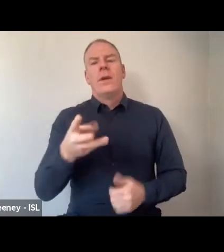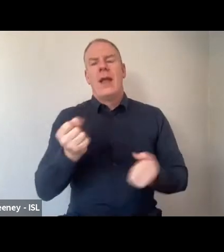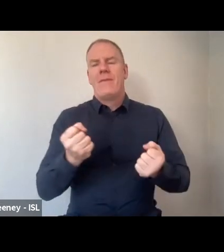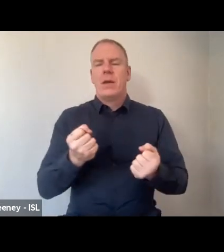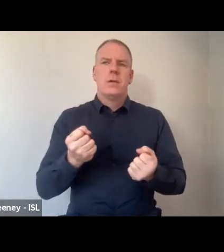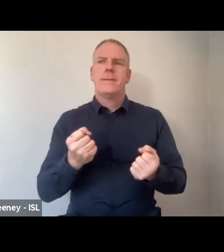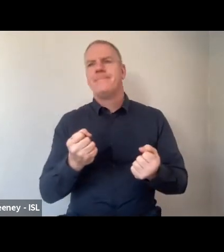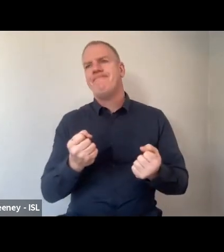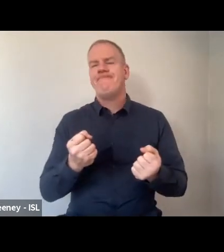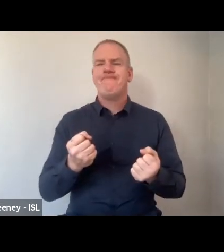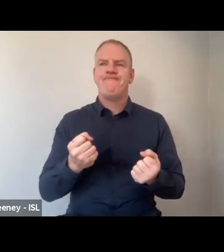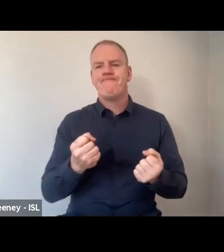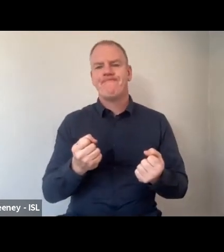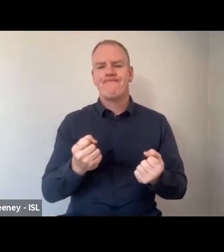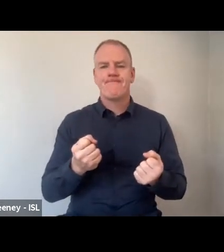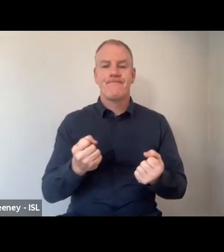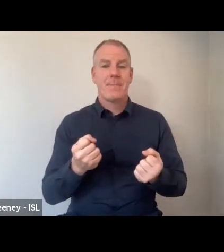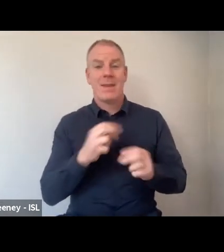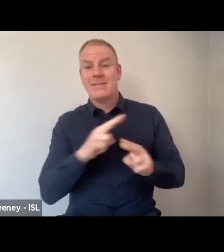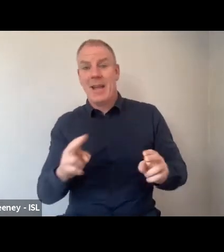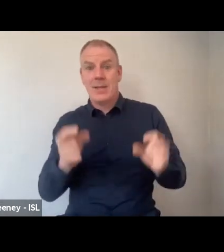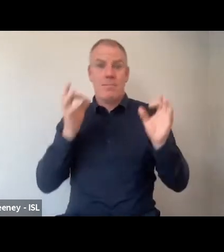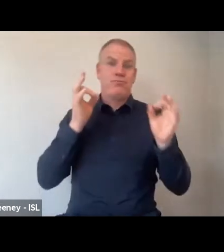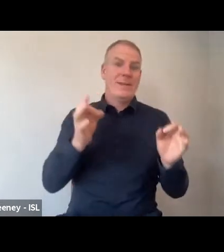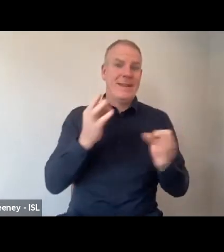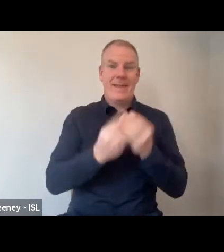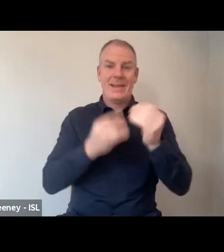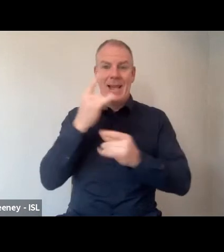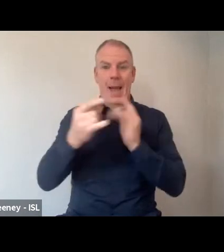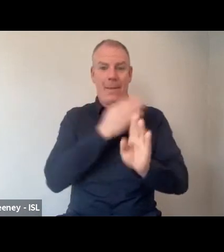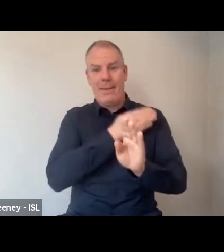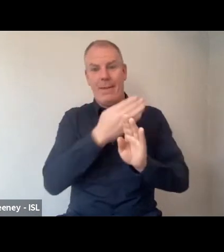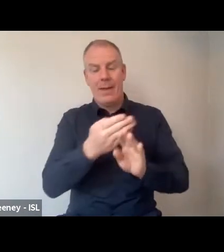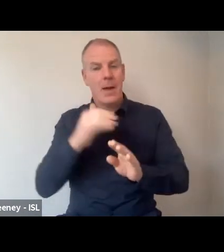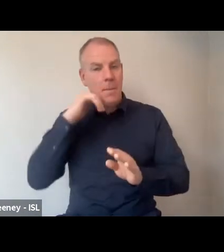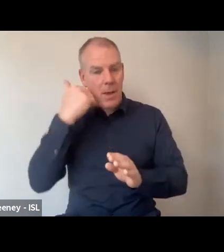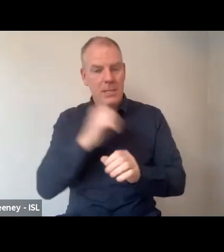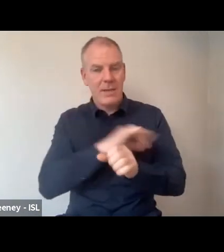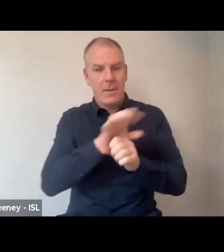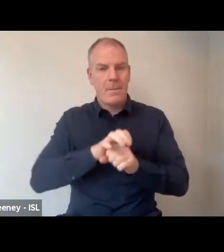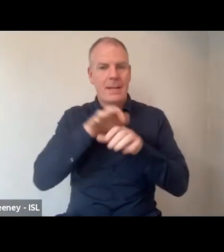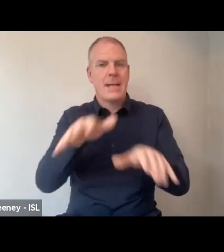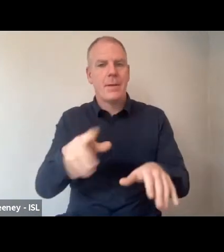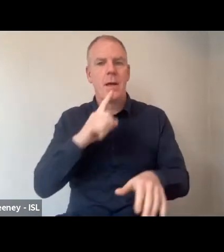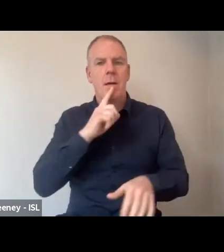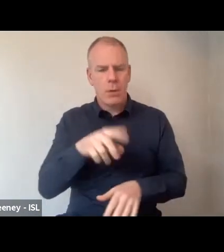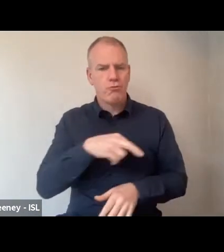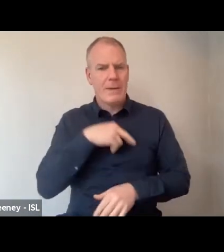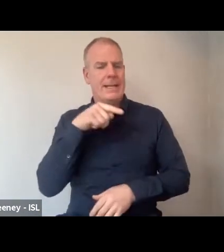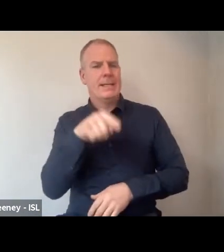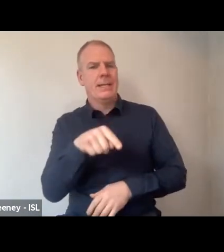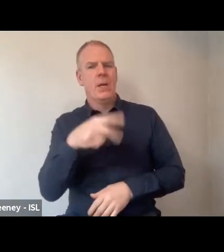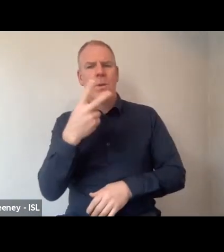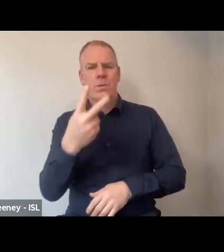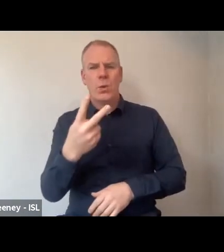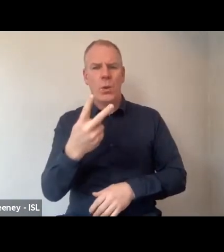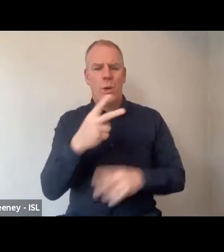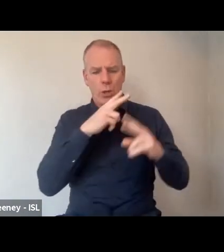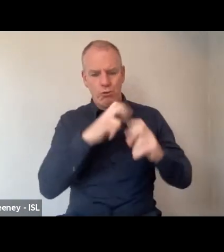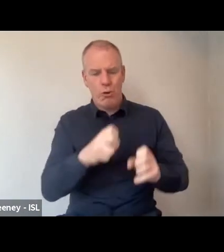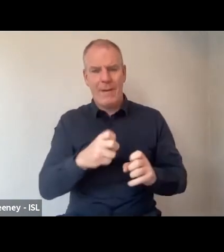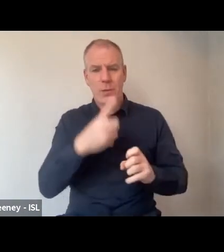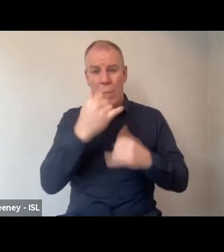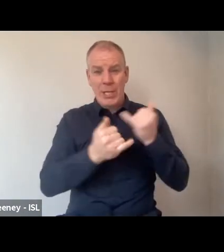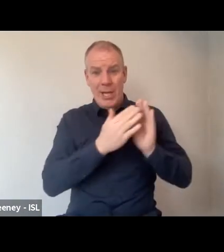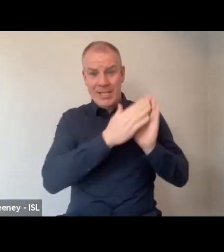much fantastic stuff has happened because of the pandemic. Because the two barometers will be done within a year,